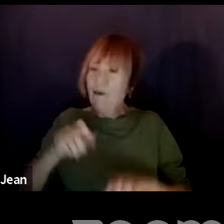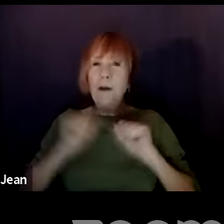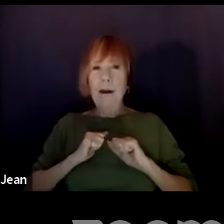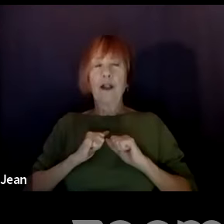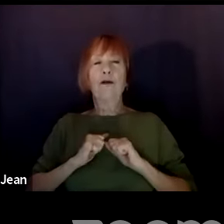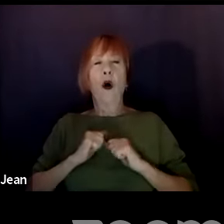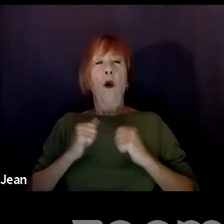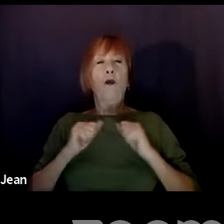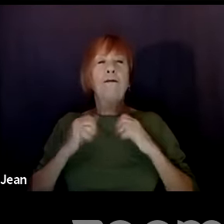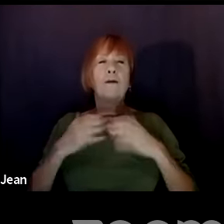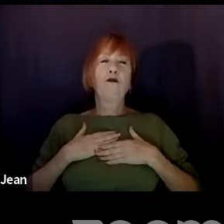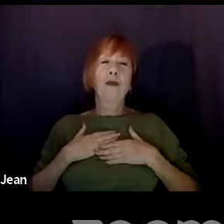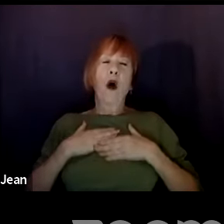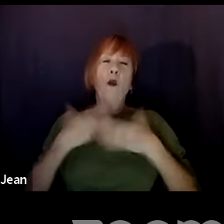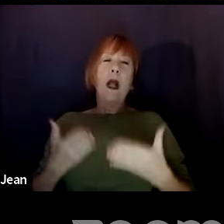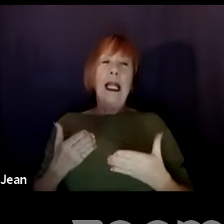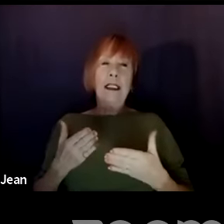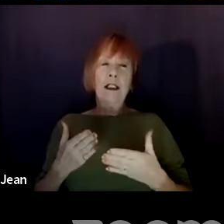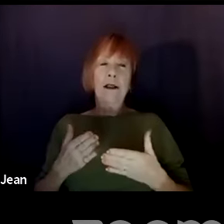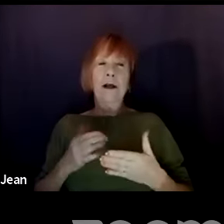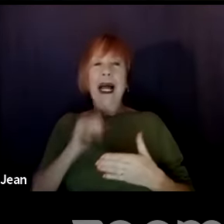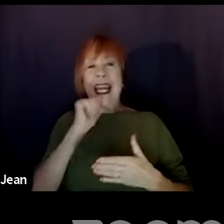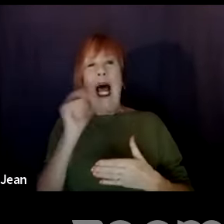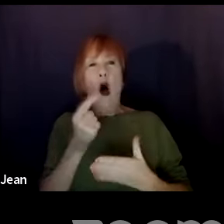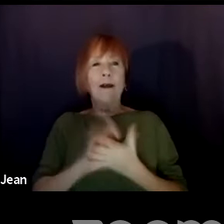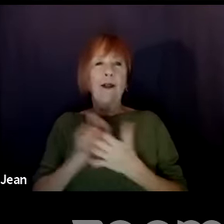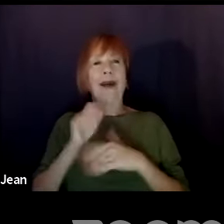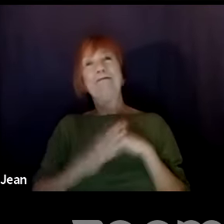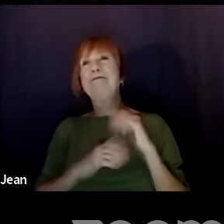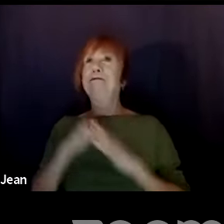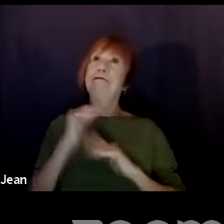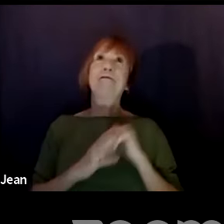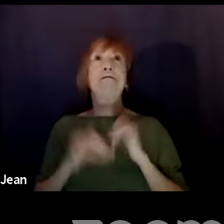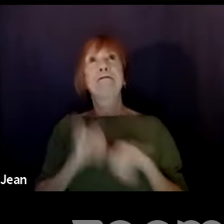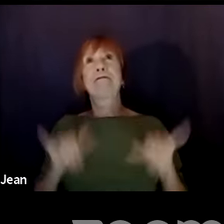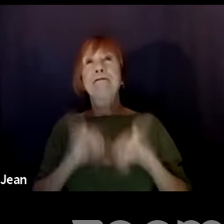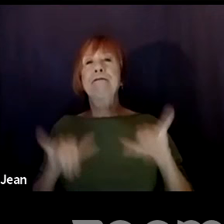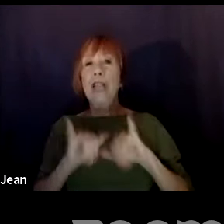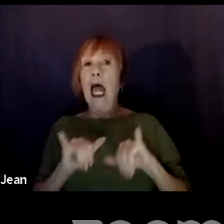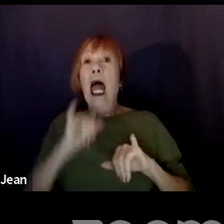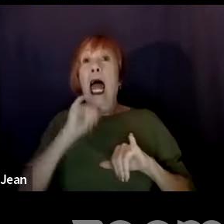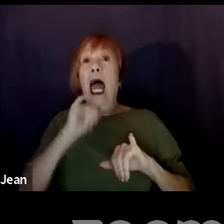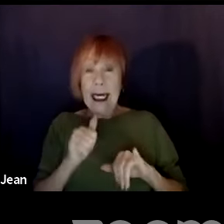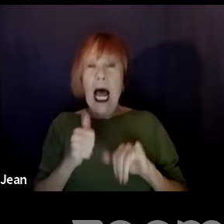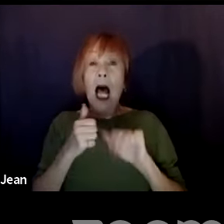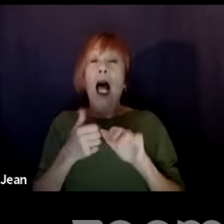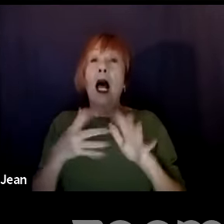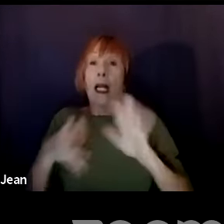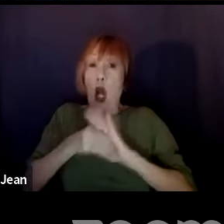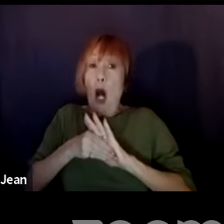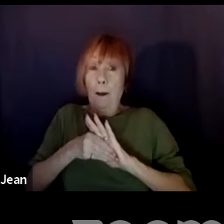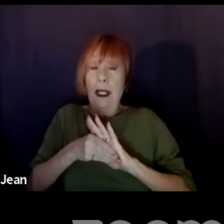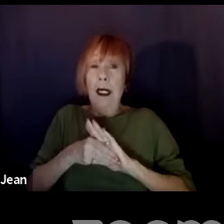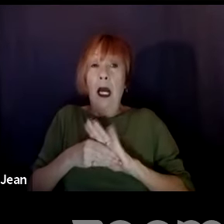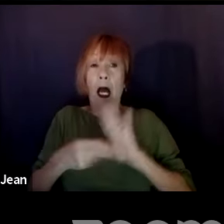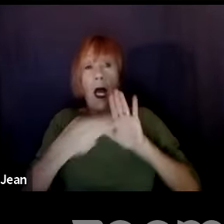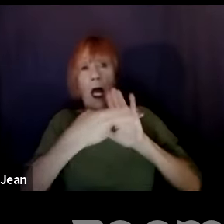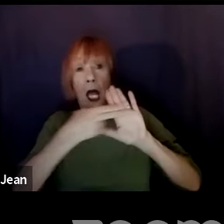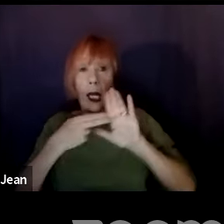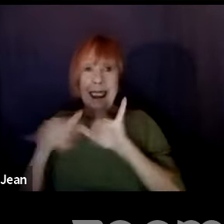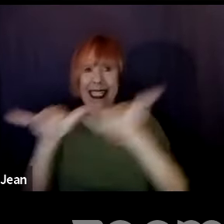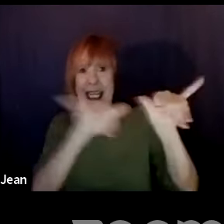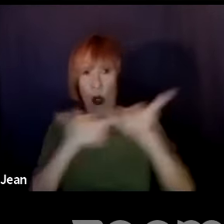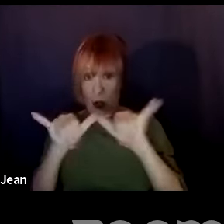listen. And people tell us that maybe what we're doing is falling into like a stereotype. So, okay. So, so Maria.